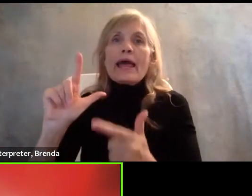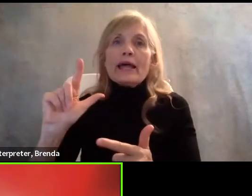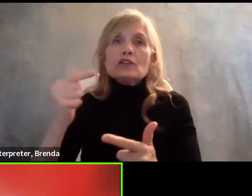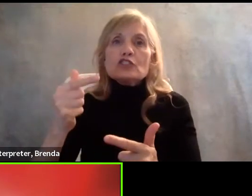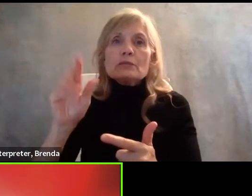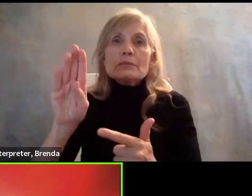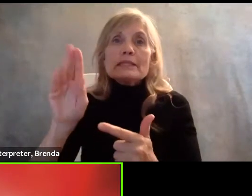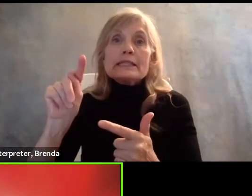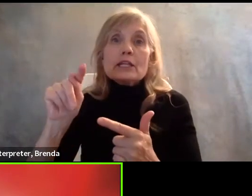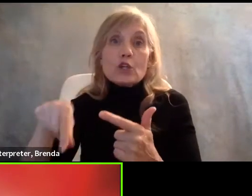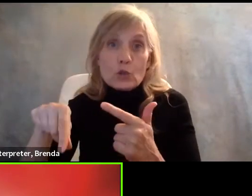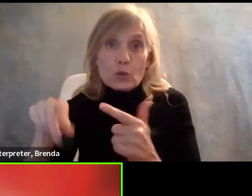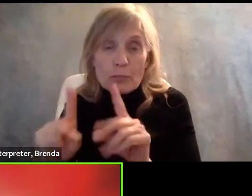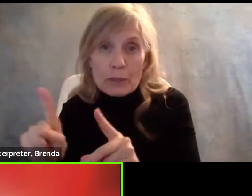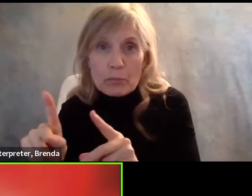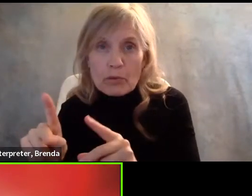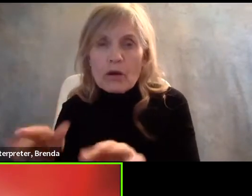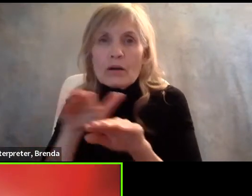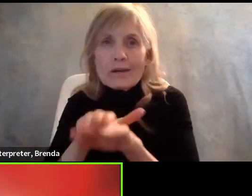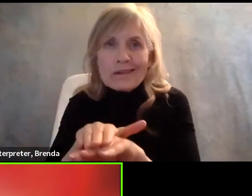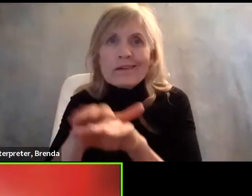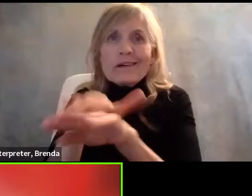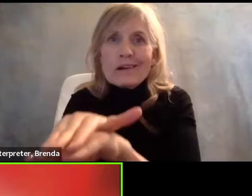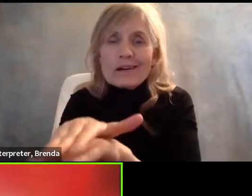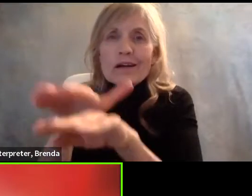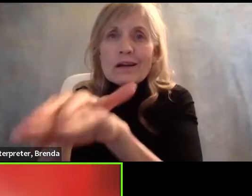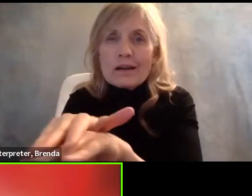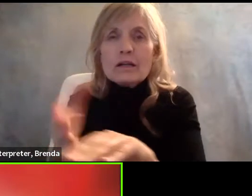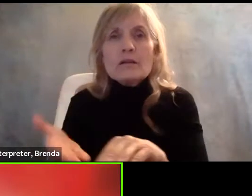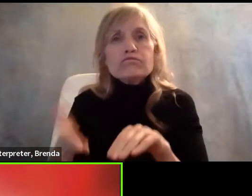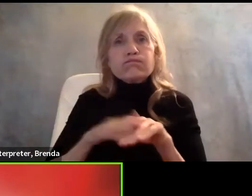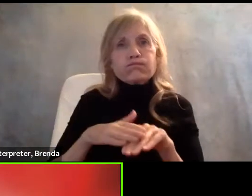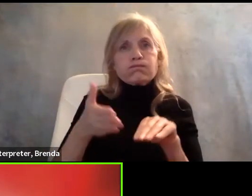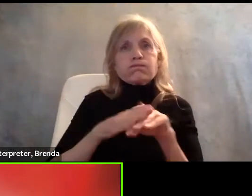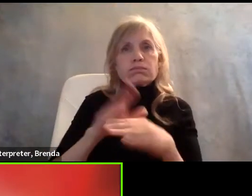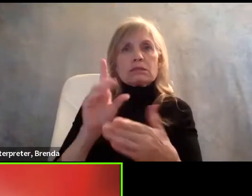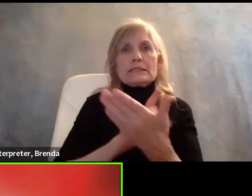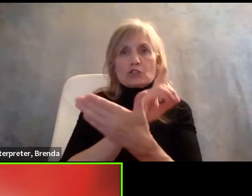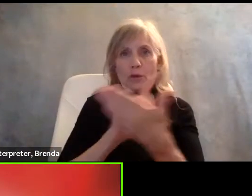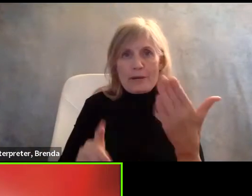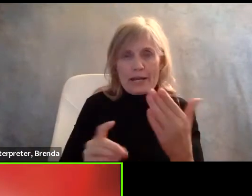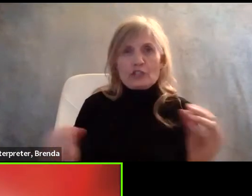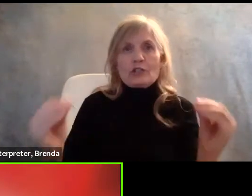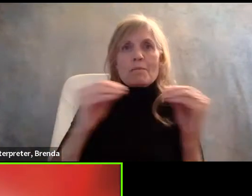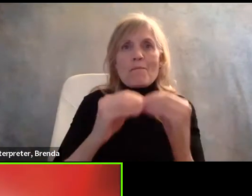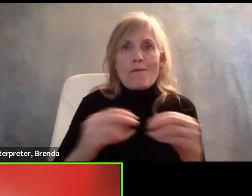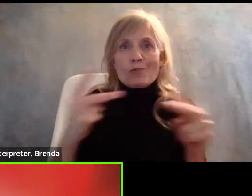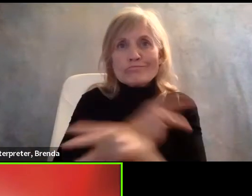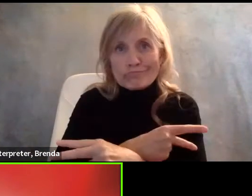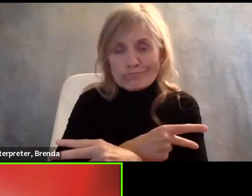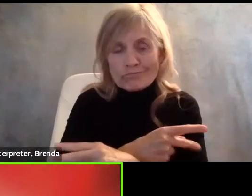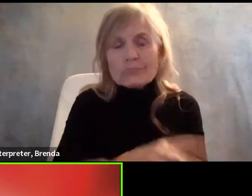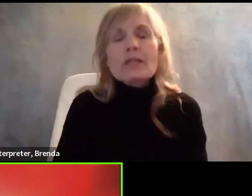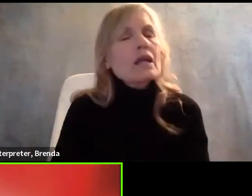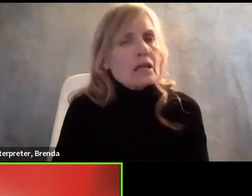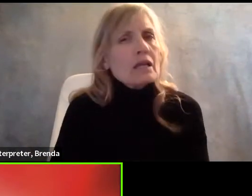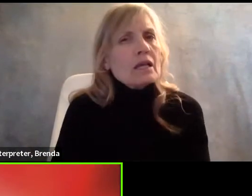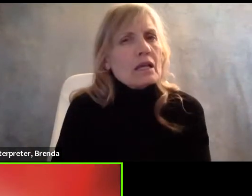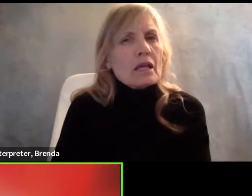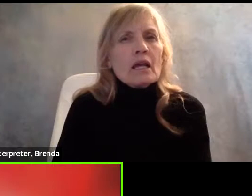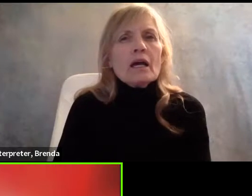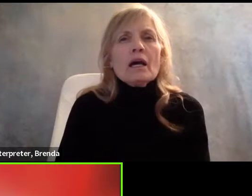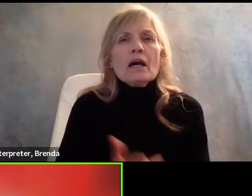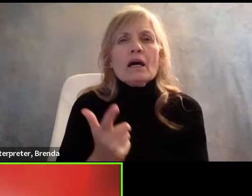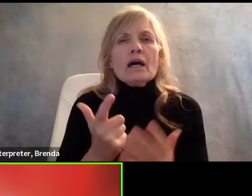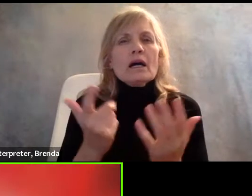that those instances of age discrimination are higher. So it really is just, you know,